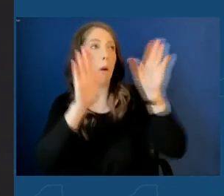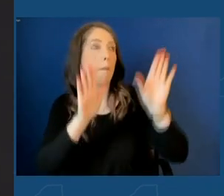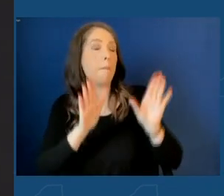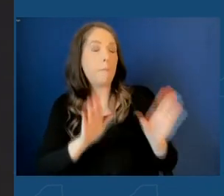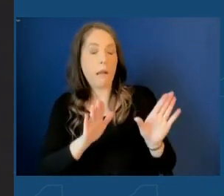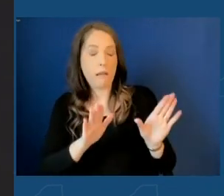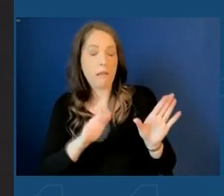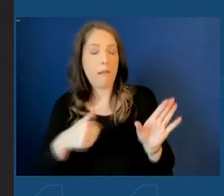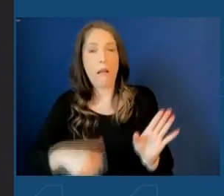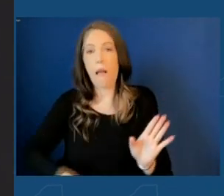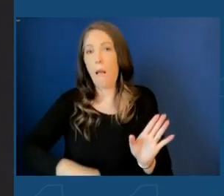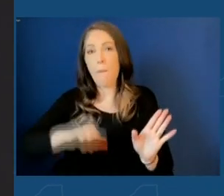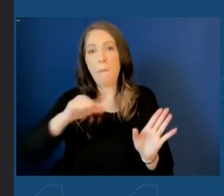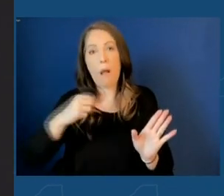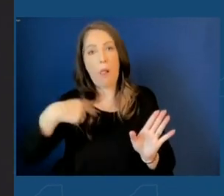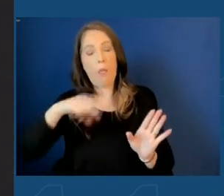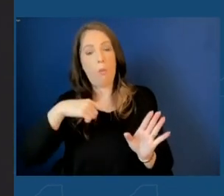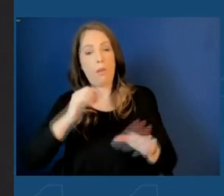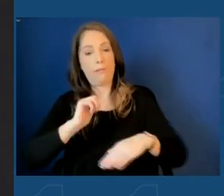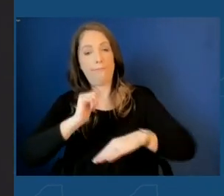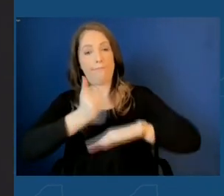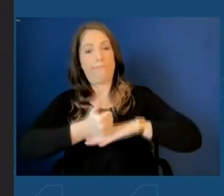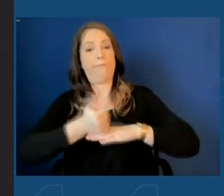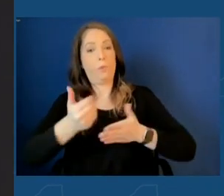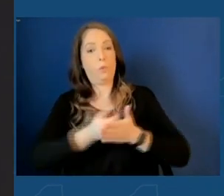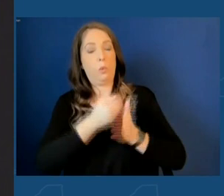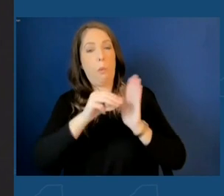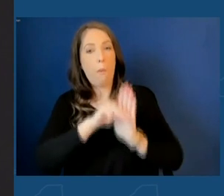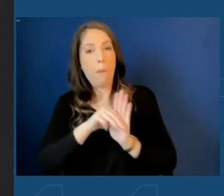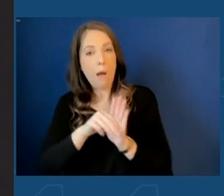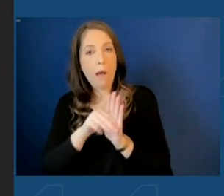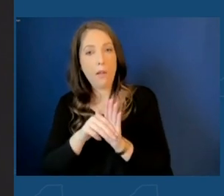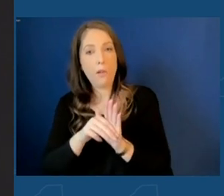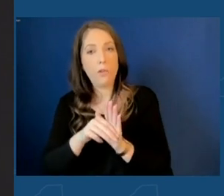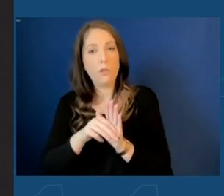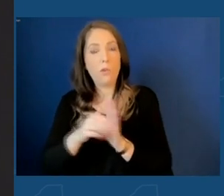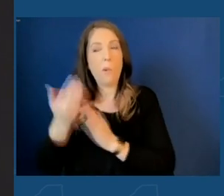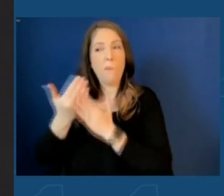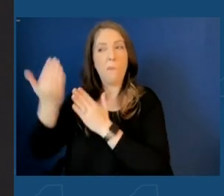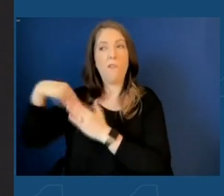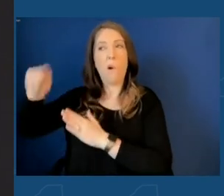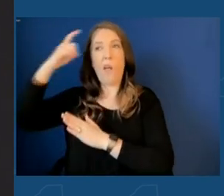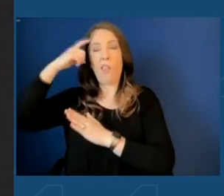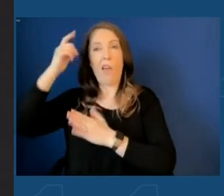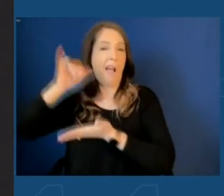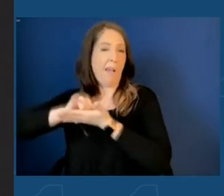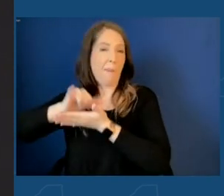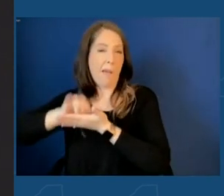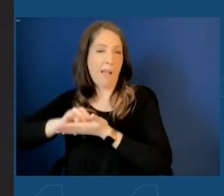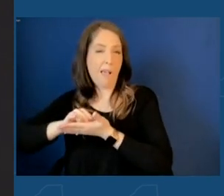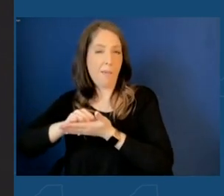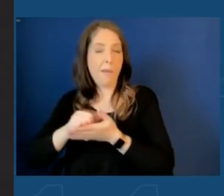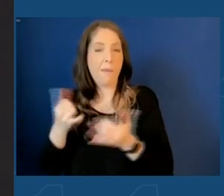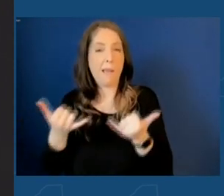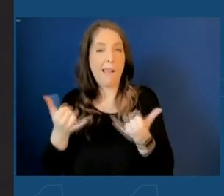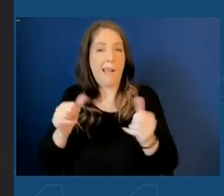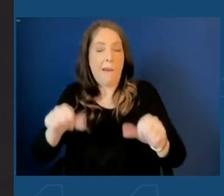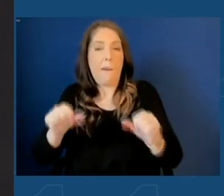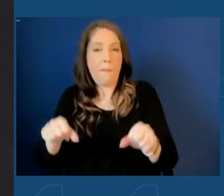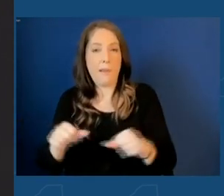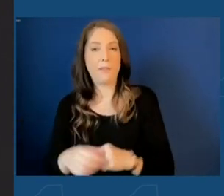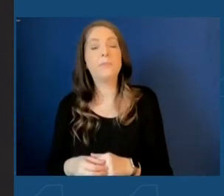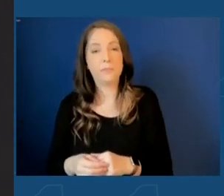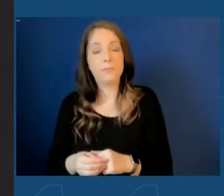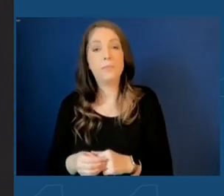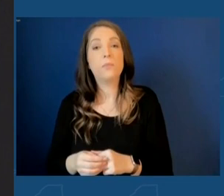of how we do something that is once thought impossible to all of you and their team. And to James Katz, who's the deputy secretary for economic development.